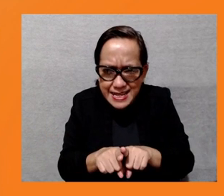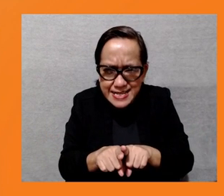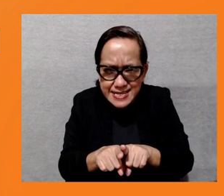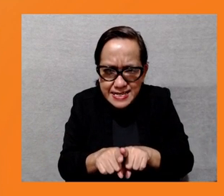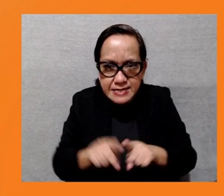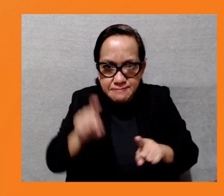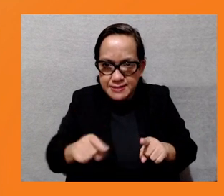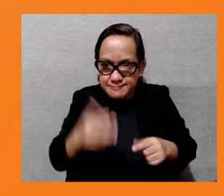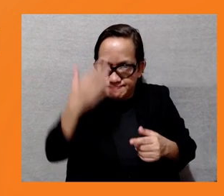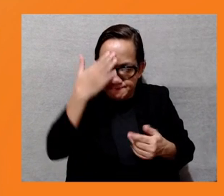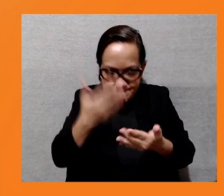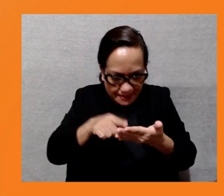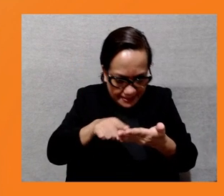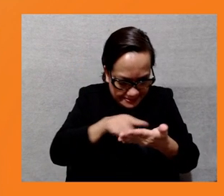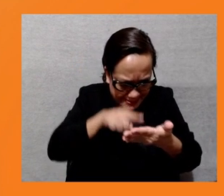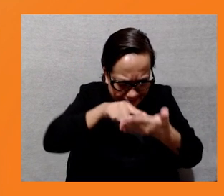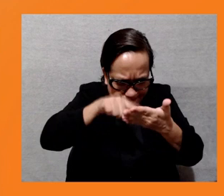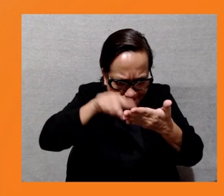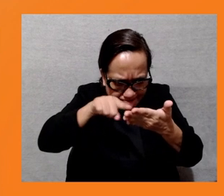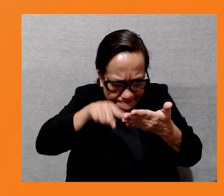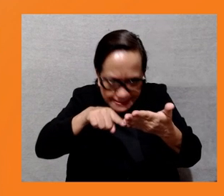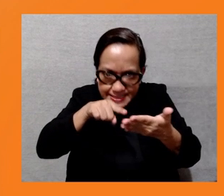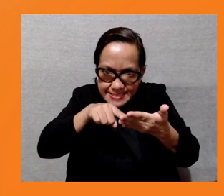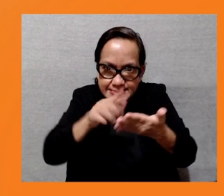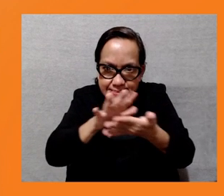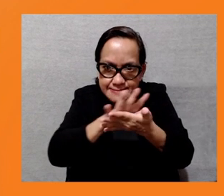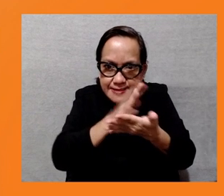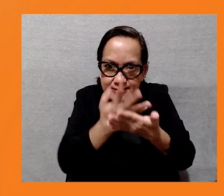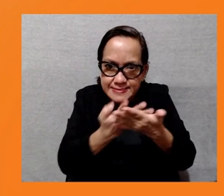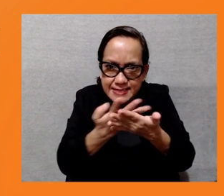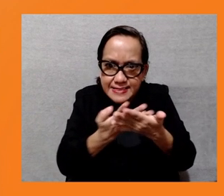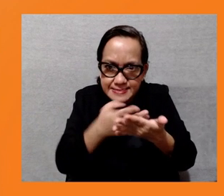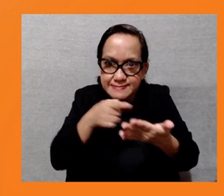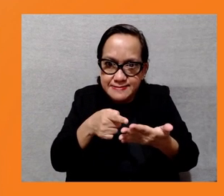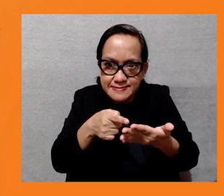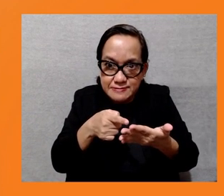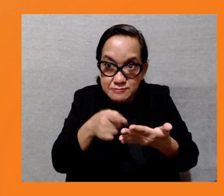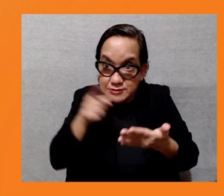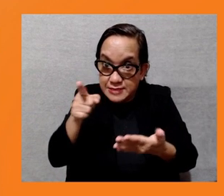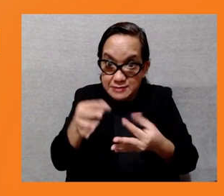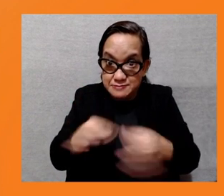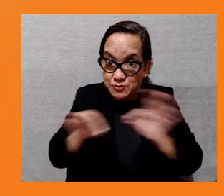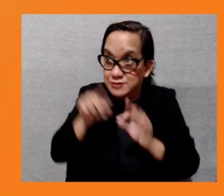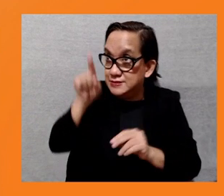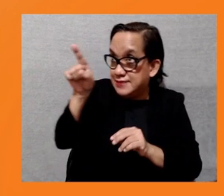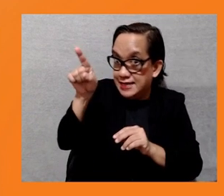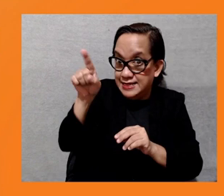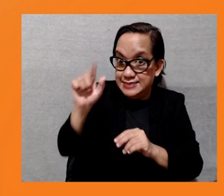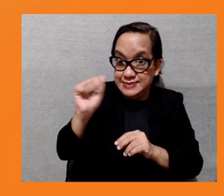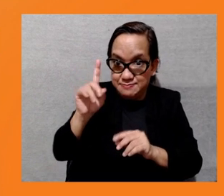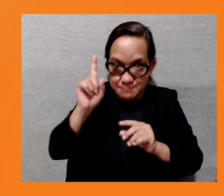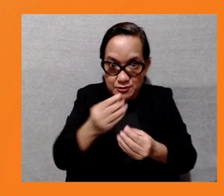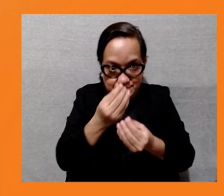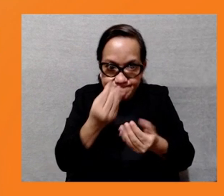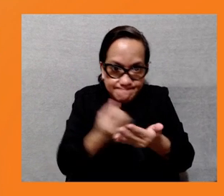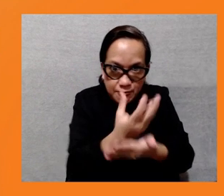development to hear from the ADB safeguards team to talk about incorporating contextual analysis into the screening of